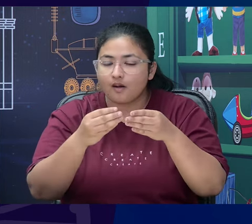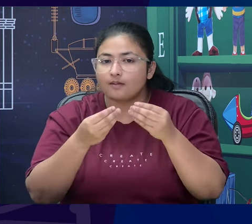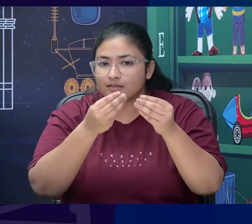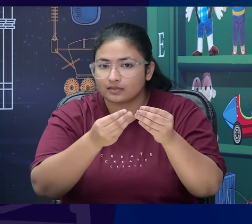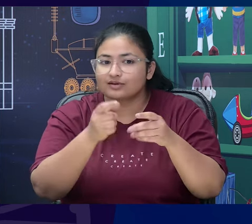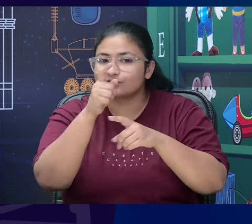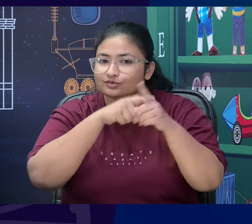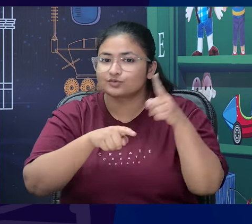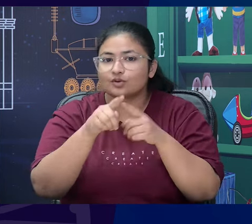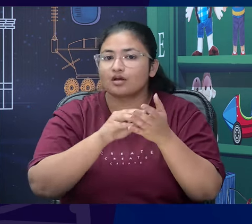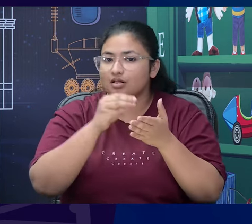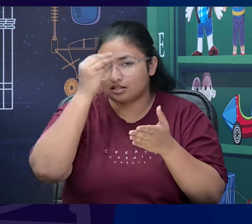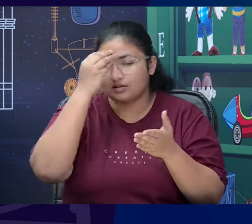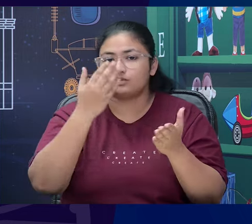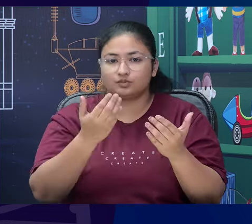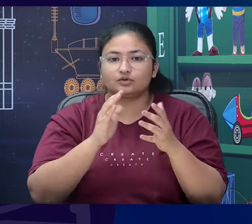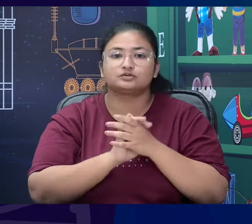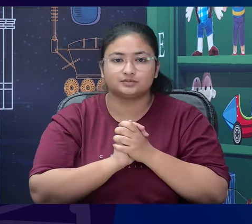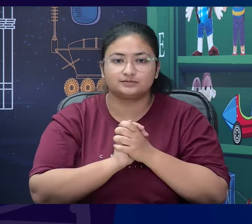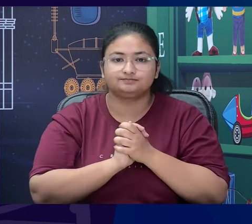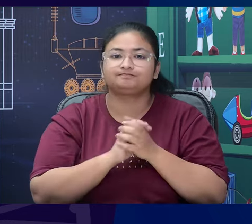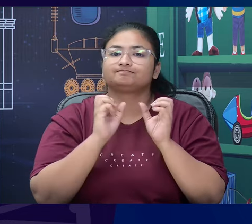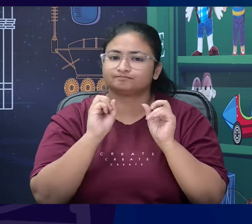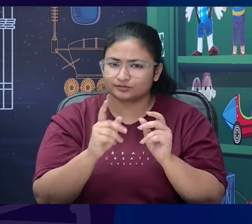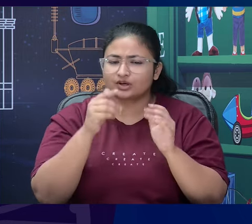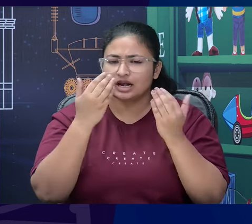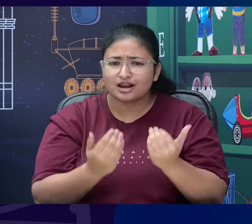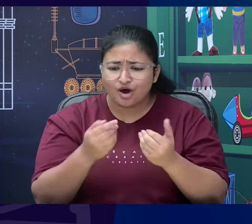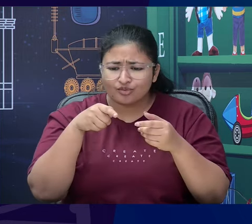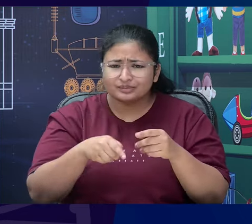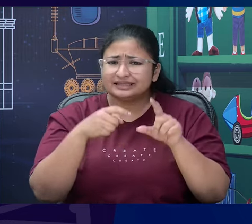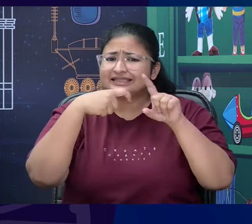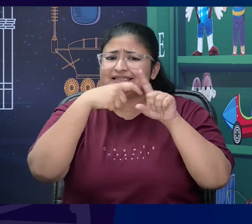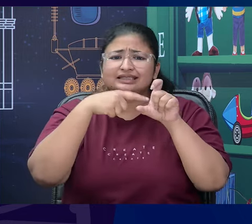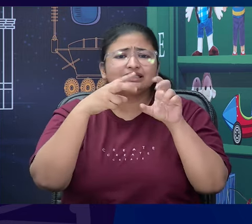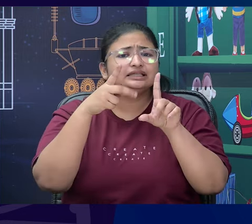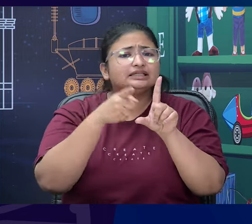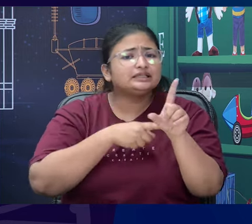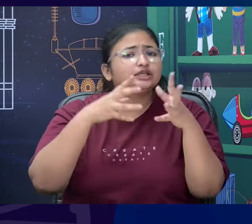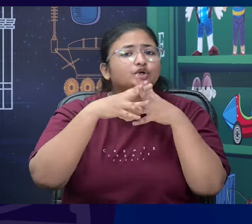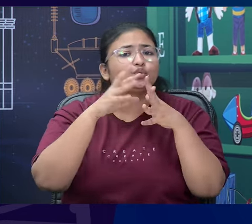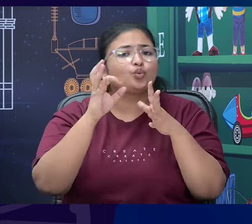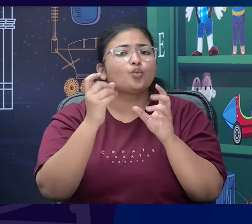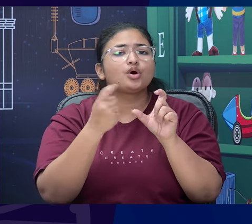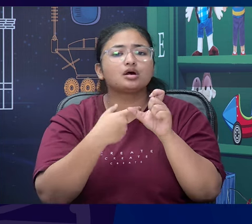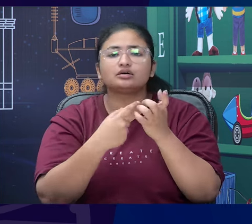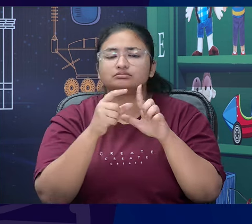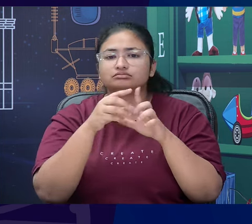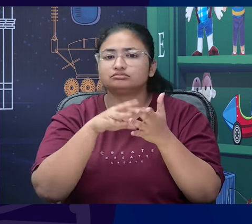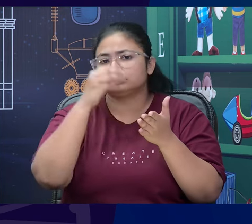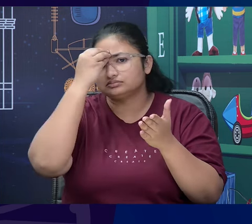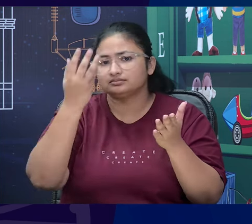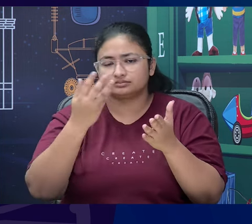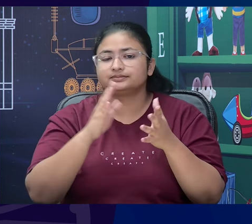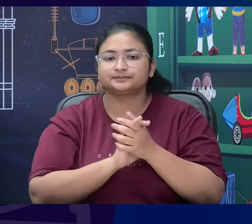can learn. Would you like to discuss the keywords in detail with explanation please? Yes. So, if we talk about you know the